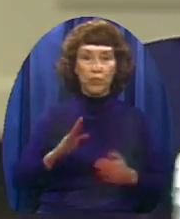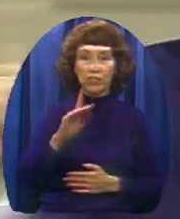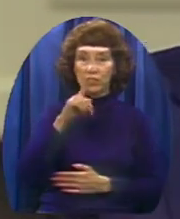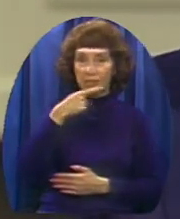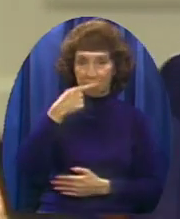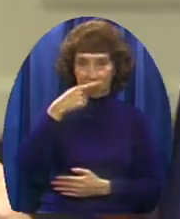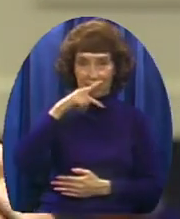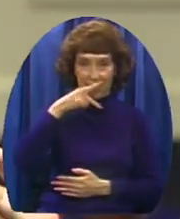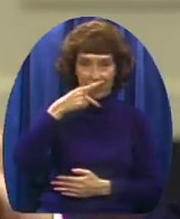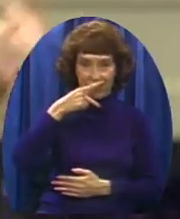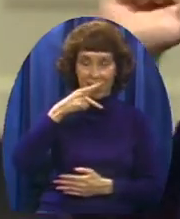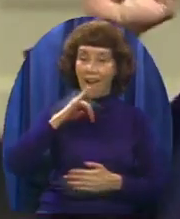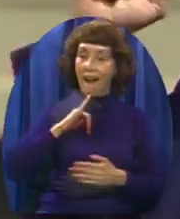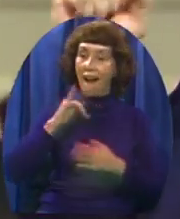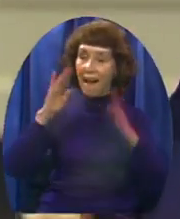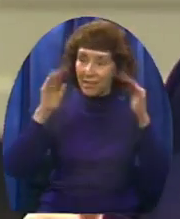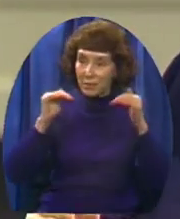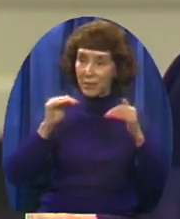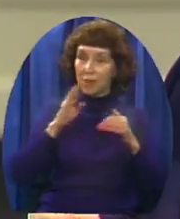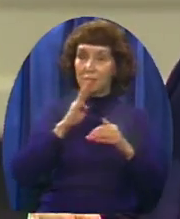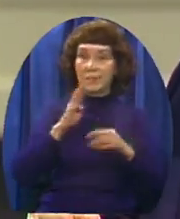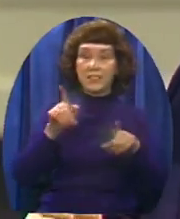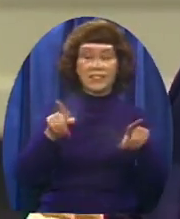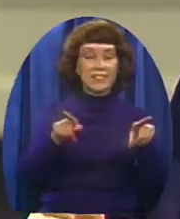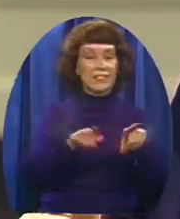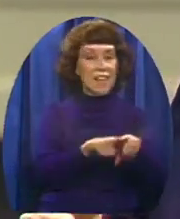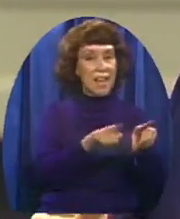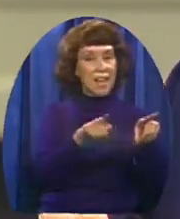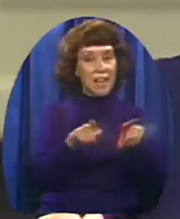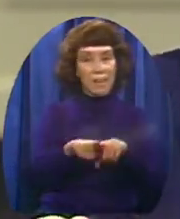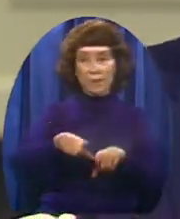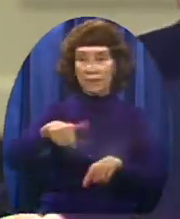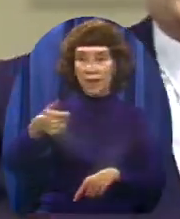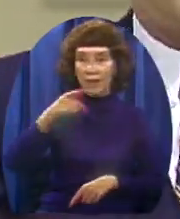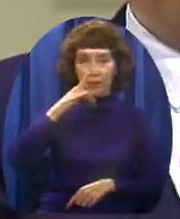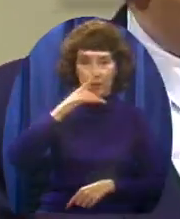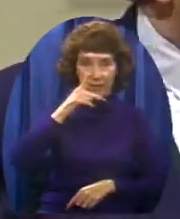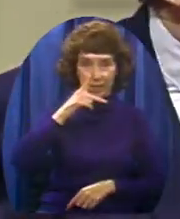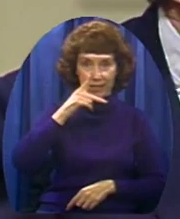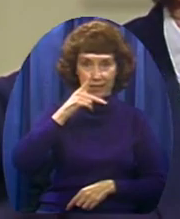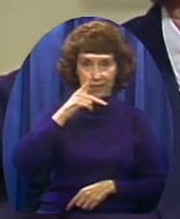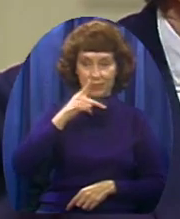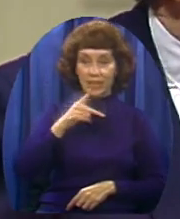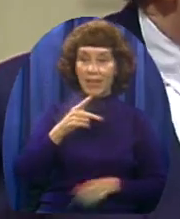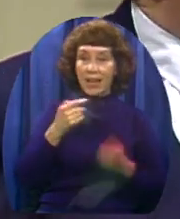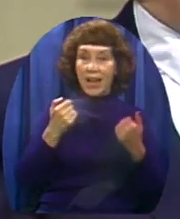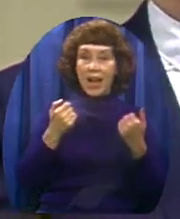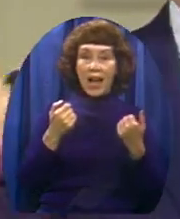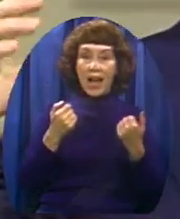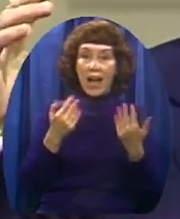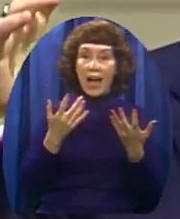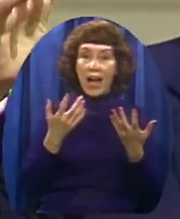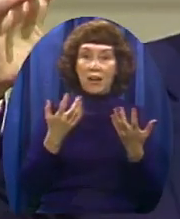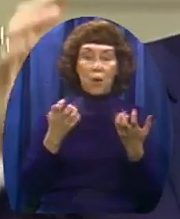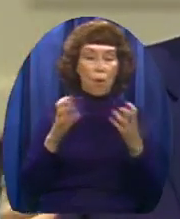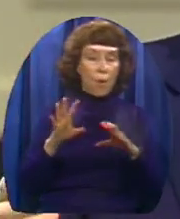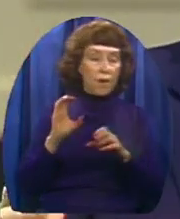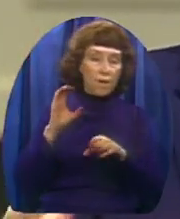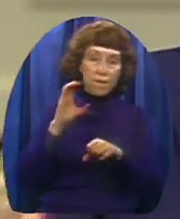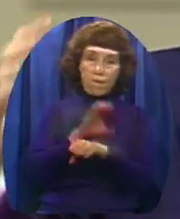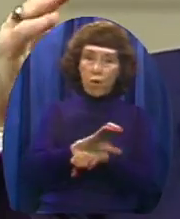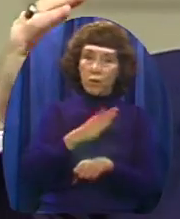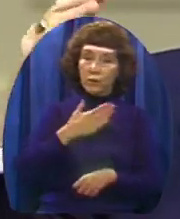don't want them to be anything your kids are not I don't put any pressure on them To be anything that your children are not pressured to be I don't want them to ever grow up